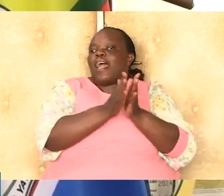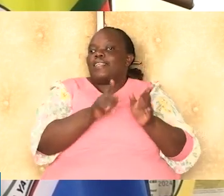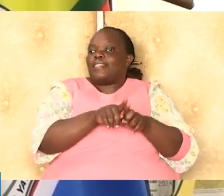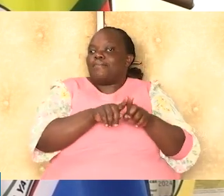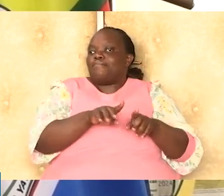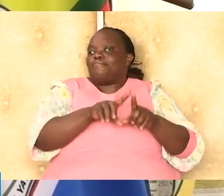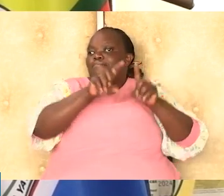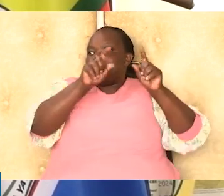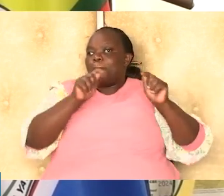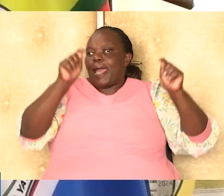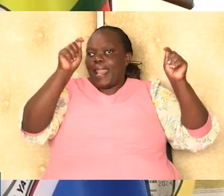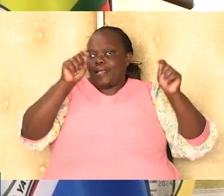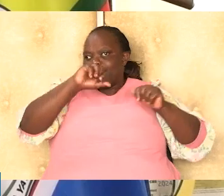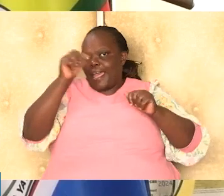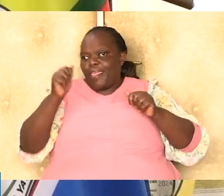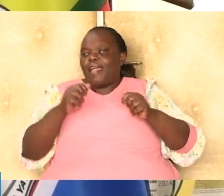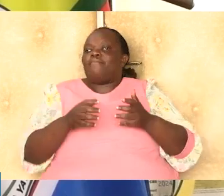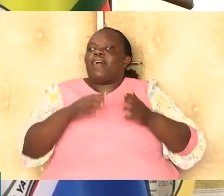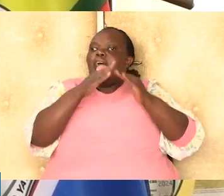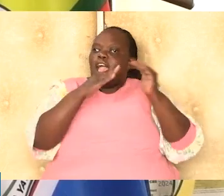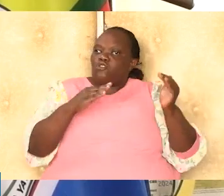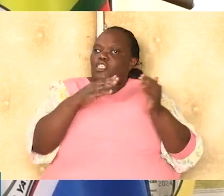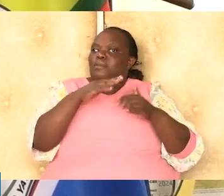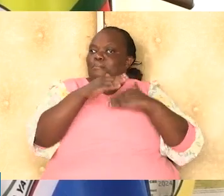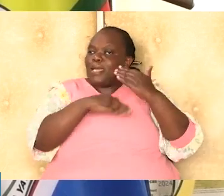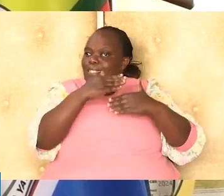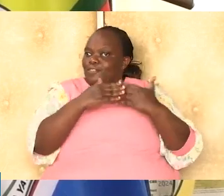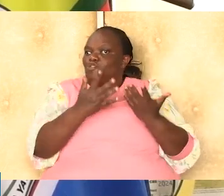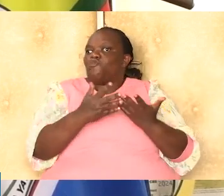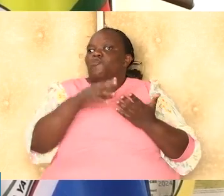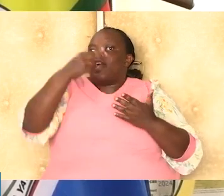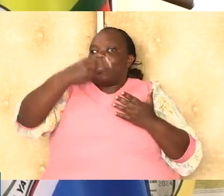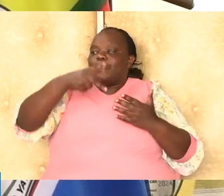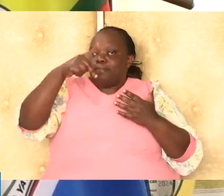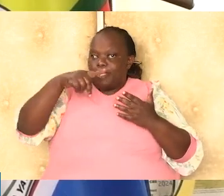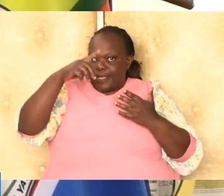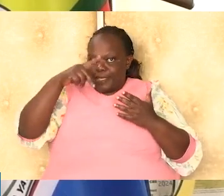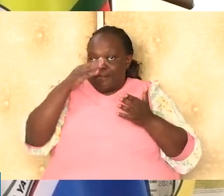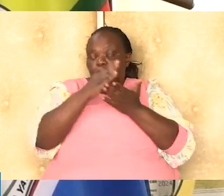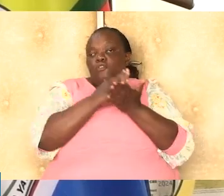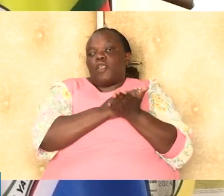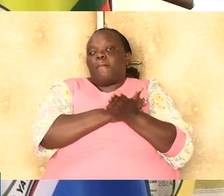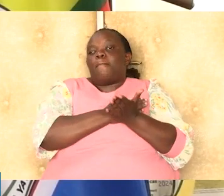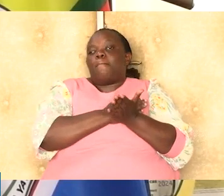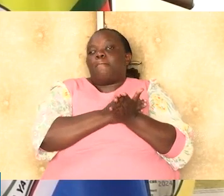balustrades, and other essential housing components under the AHP PILA program.